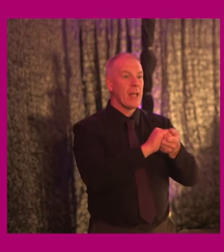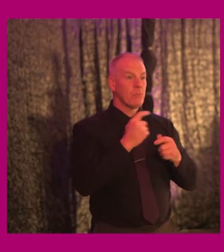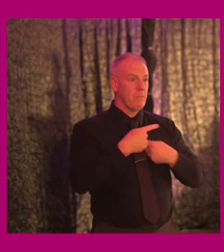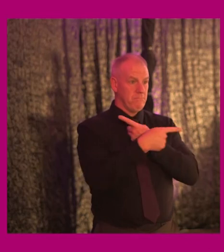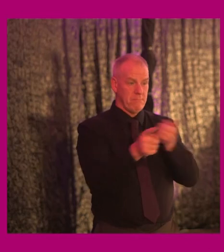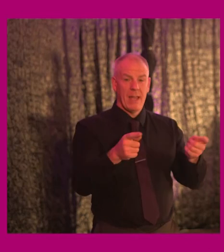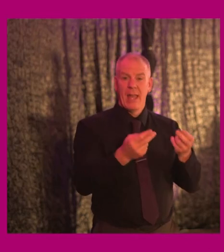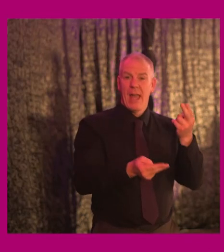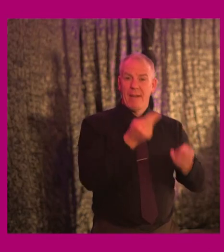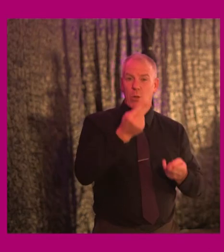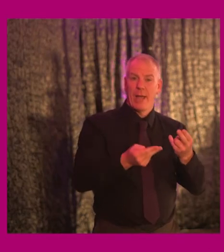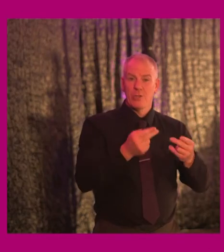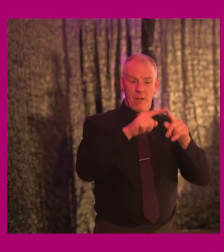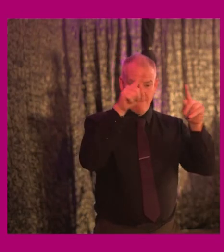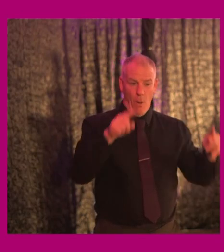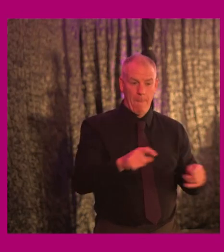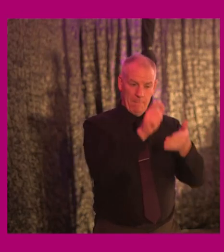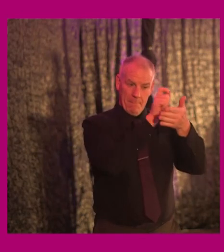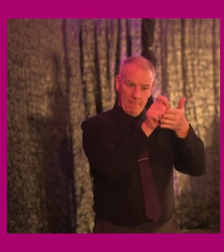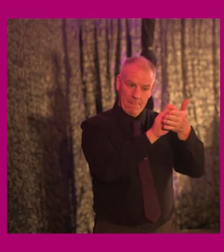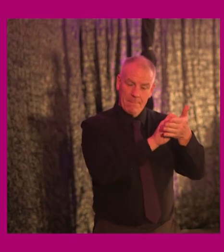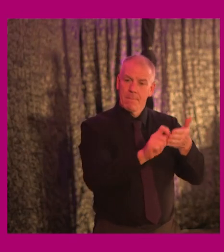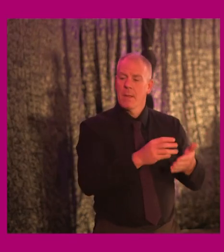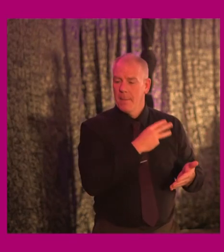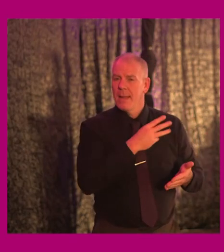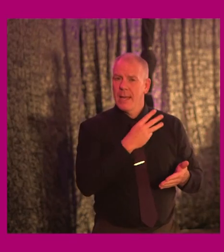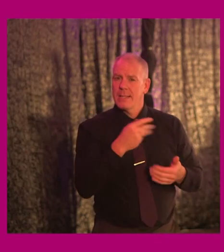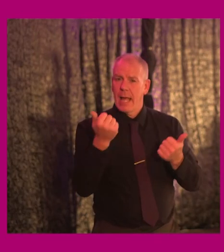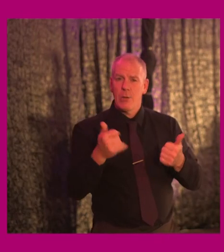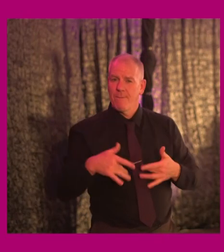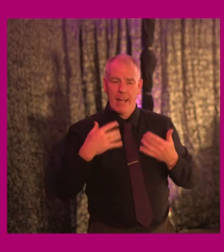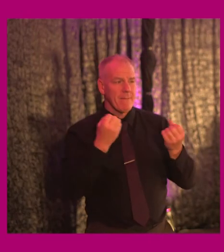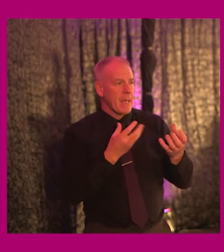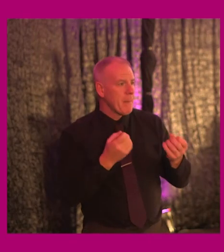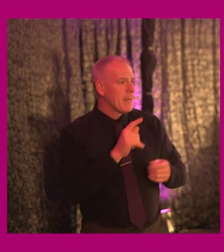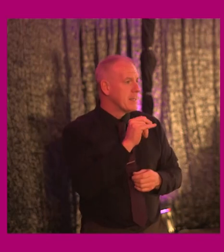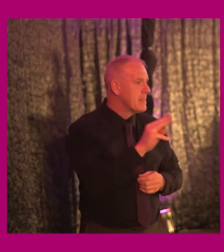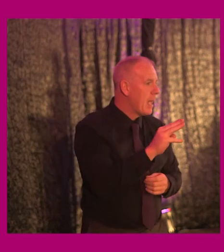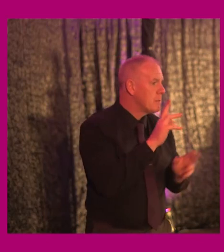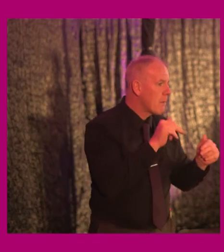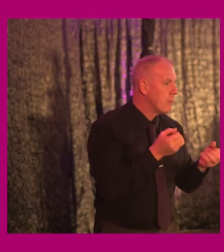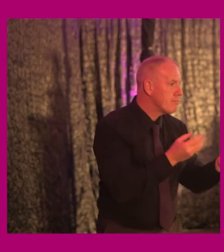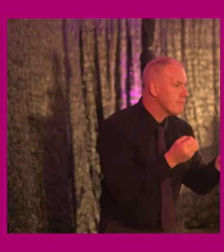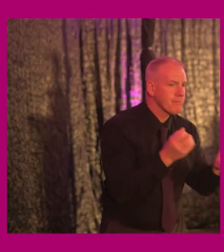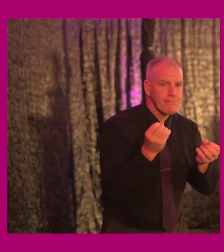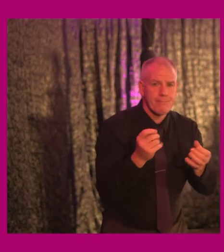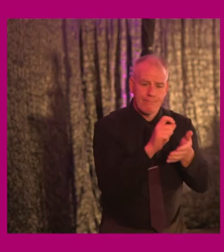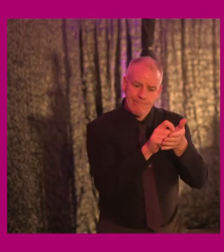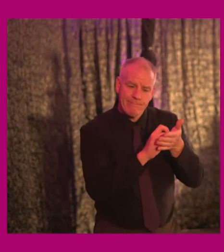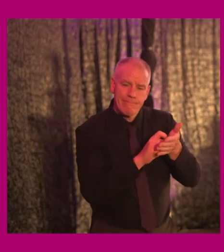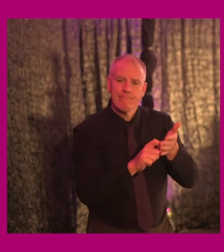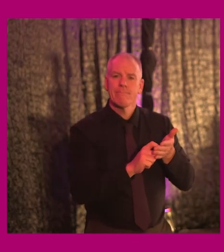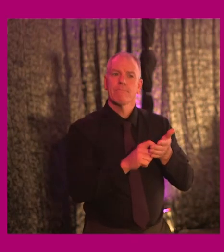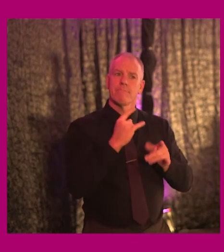form over the coming days. Please do take the time to give us any tips or any feedback, uh, that we can benefit from in terms